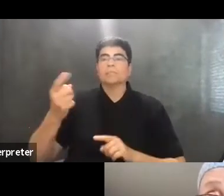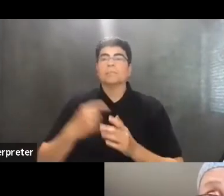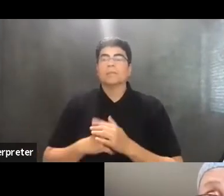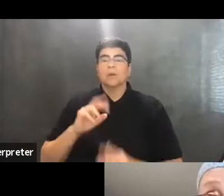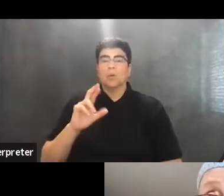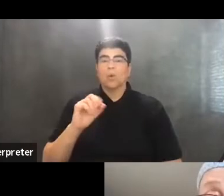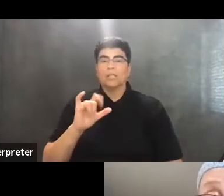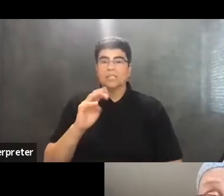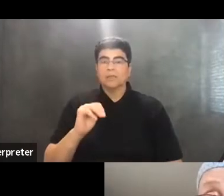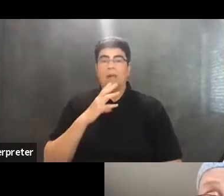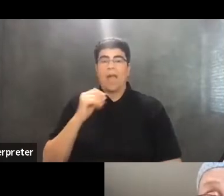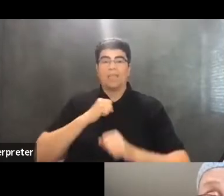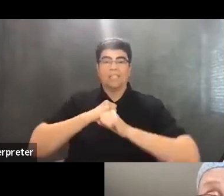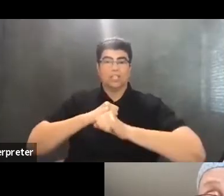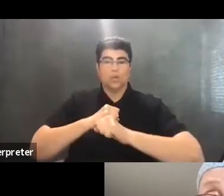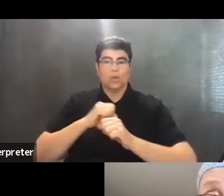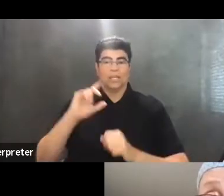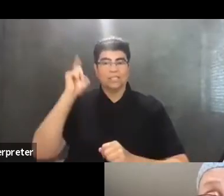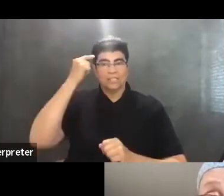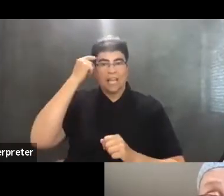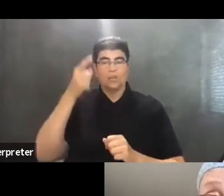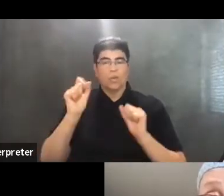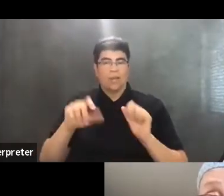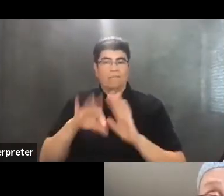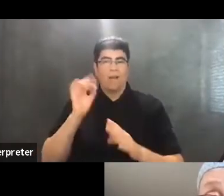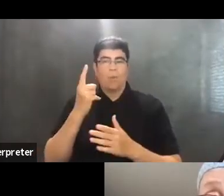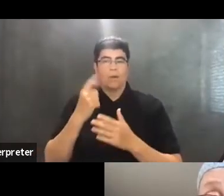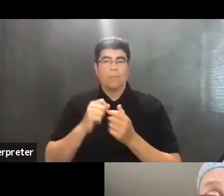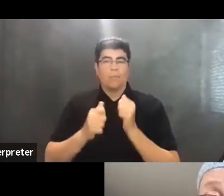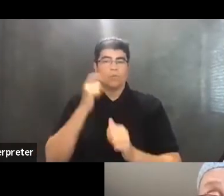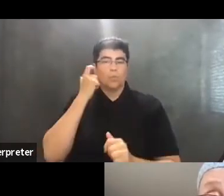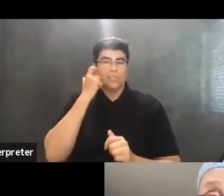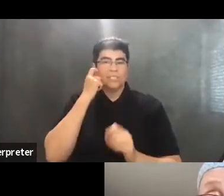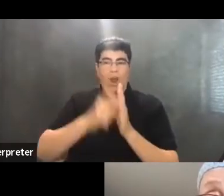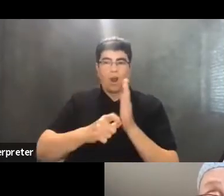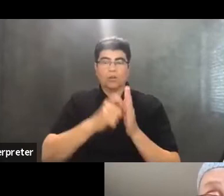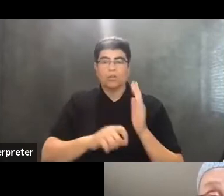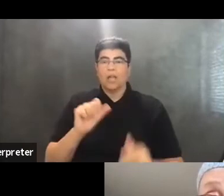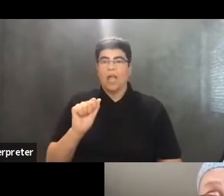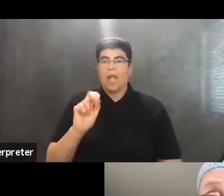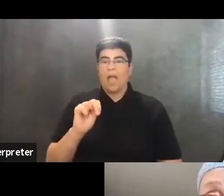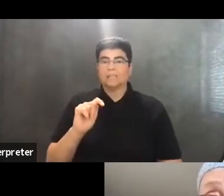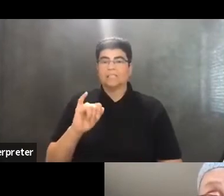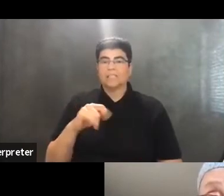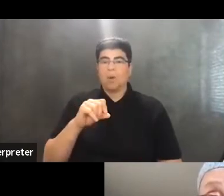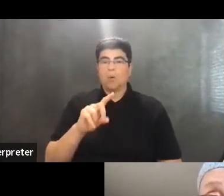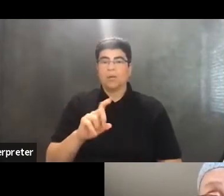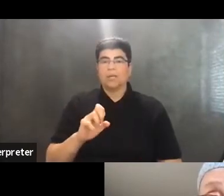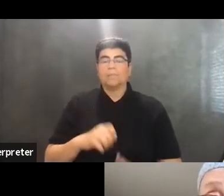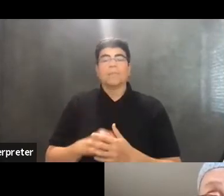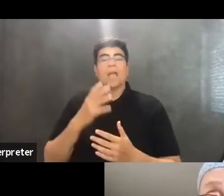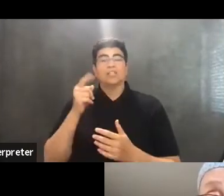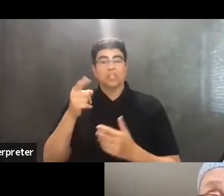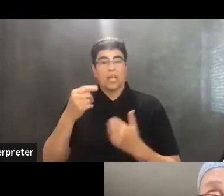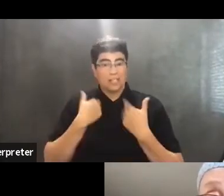and the security state. You can find her most, one of her most recent articles in Antipode. And she has